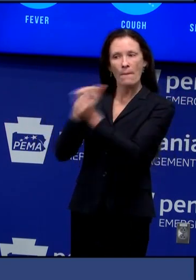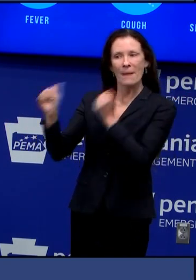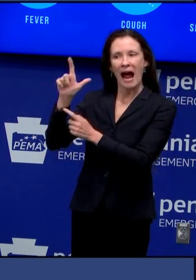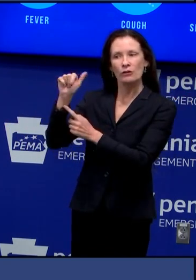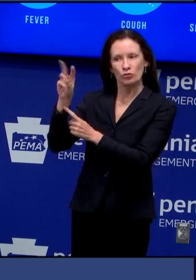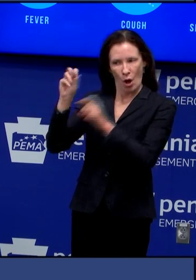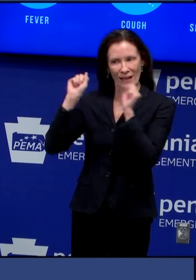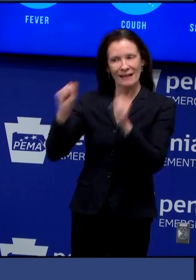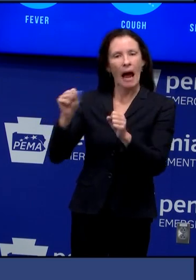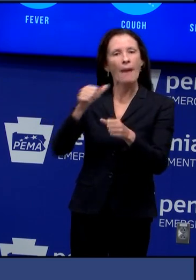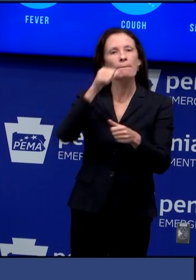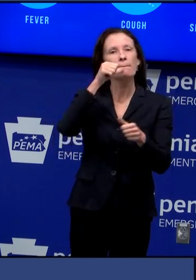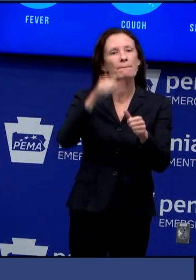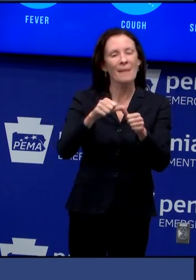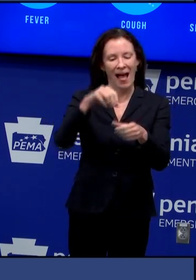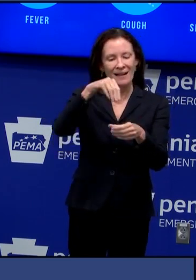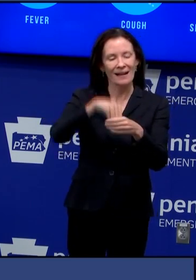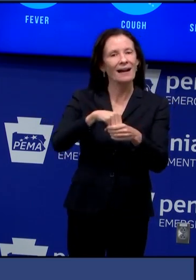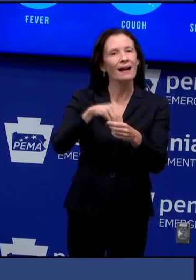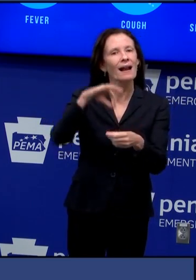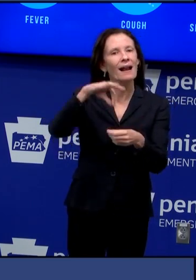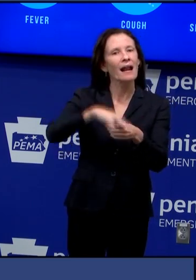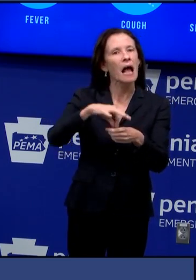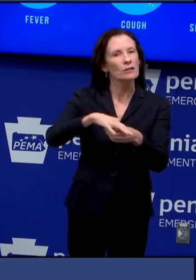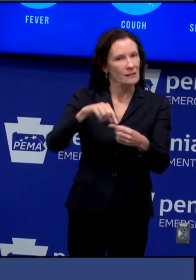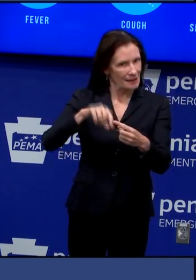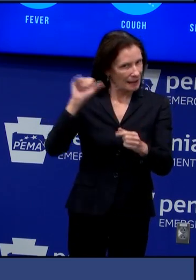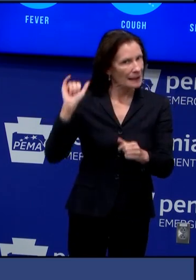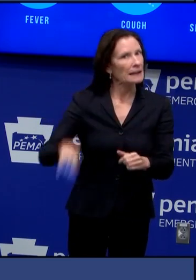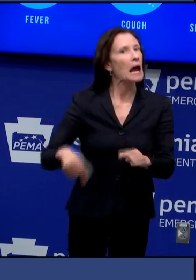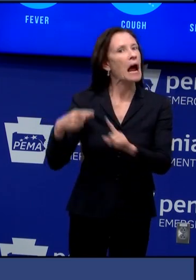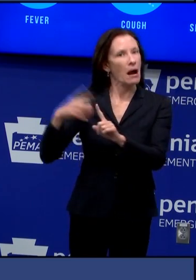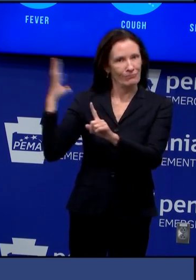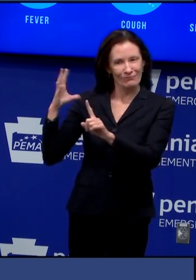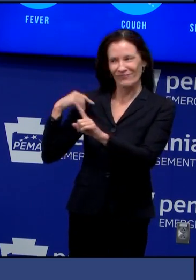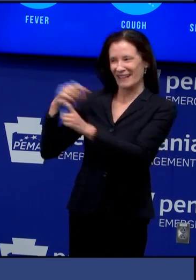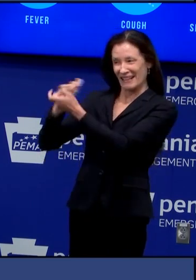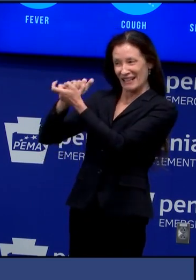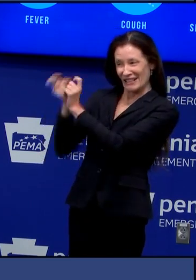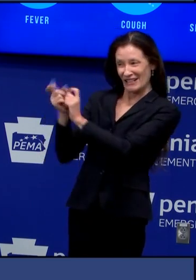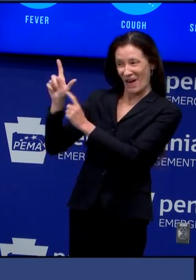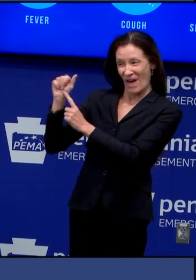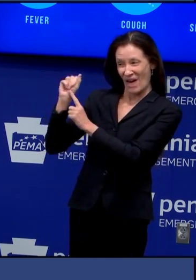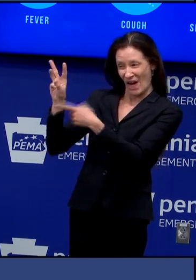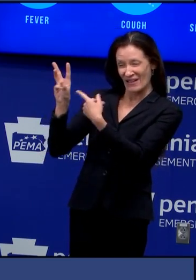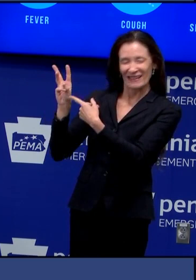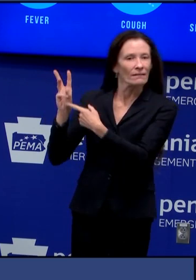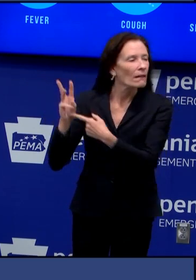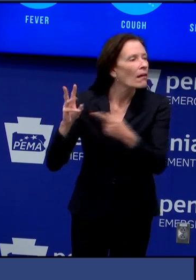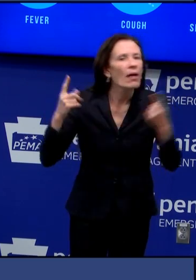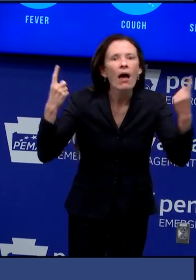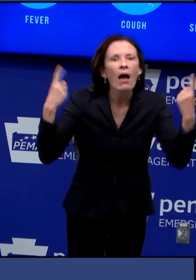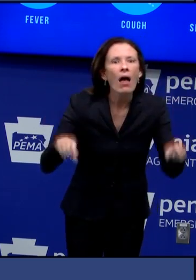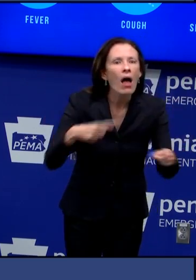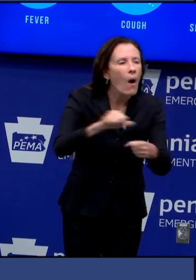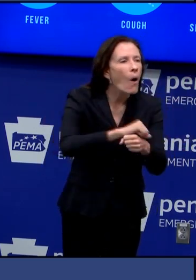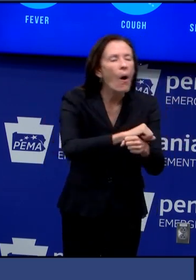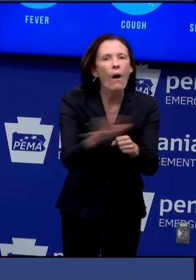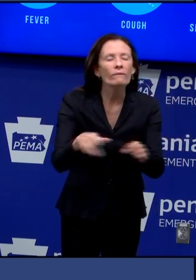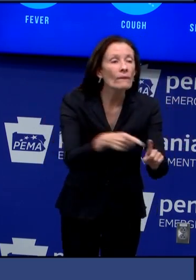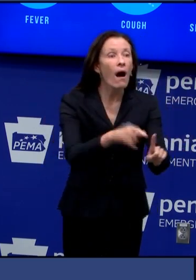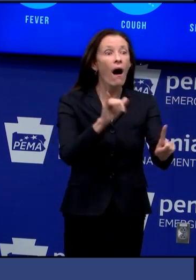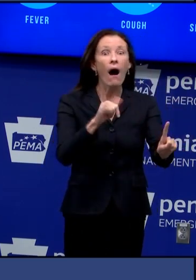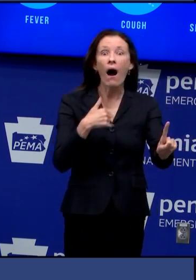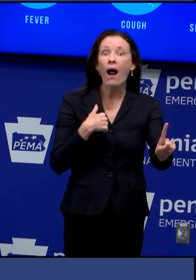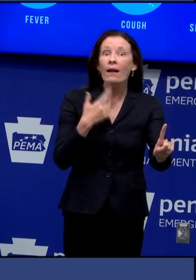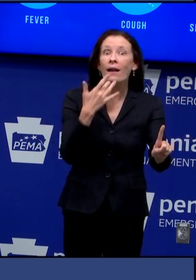the bipartisan bill created the new option to vote by mail at the time we had no idea how important this change